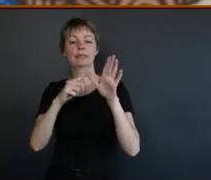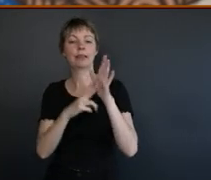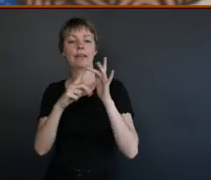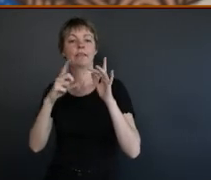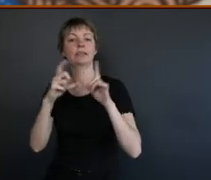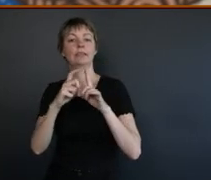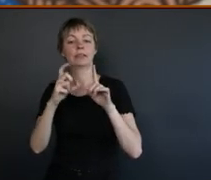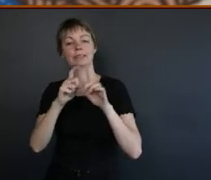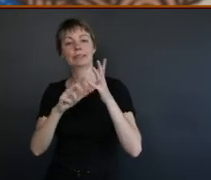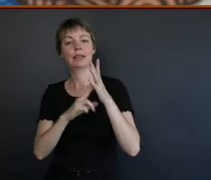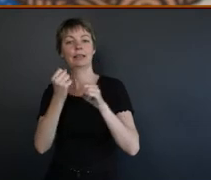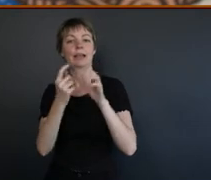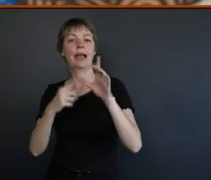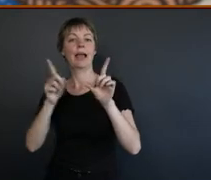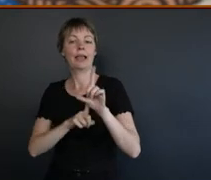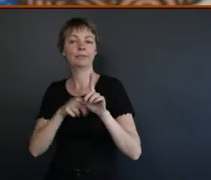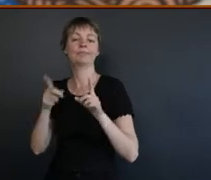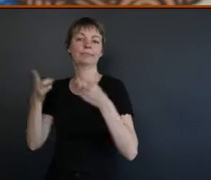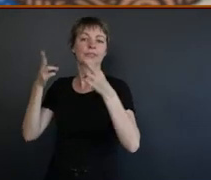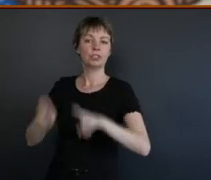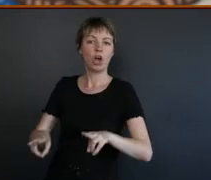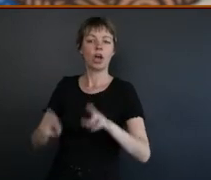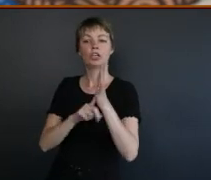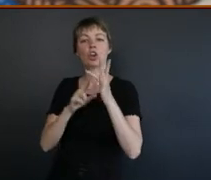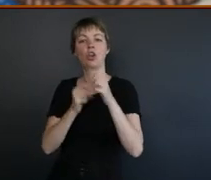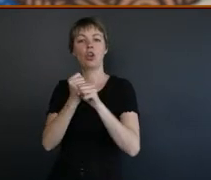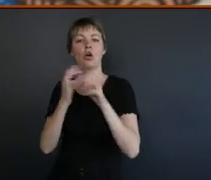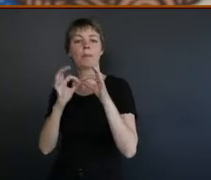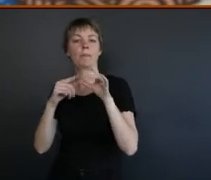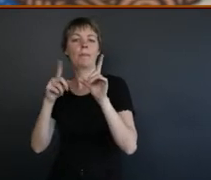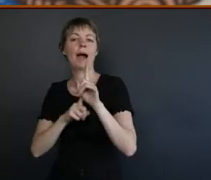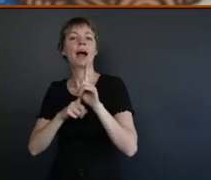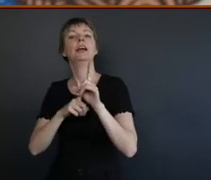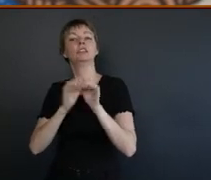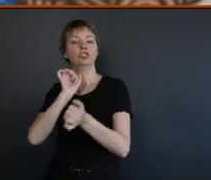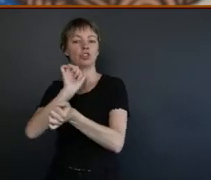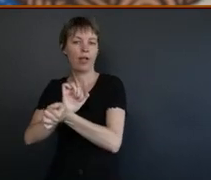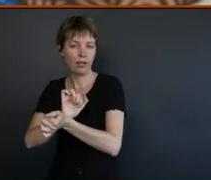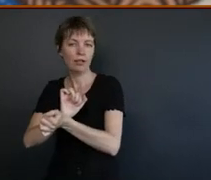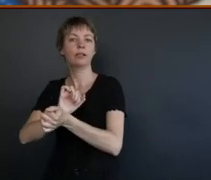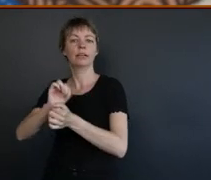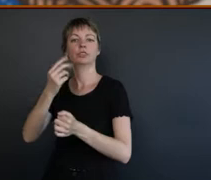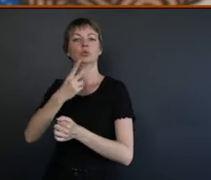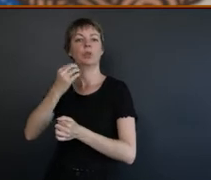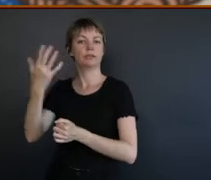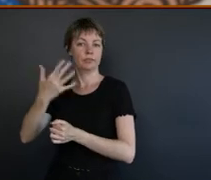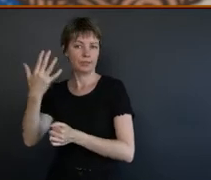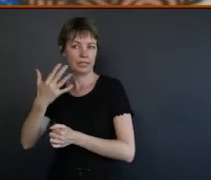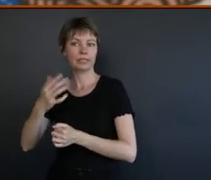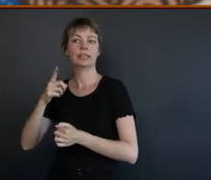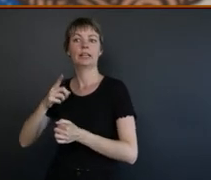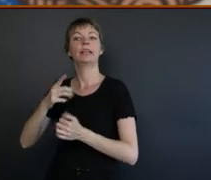The Dunguddy man died in Long Bay after guards rushed to his cell to stop him eating biscuits. He was pinned to the ground by five guards,